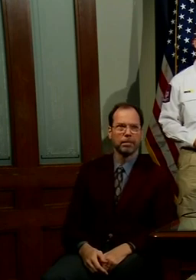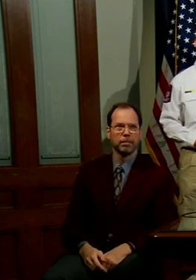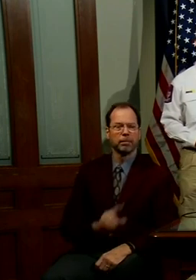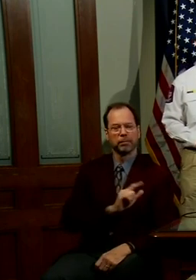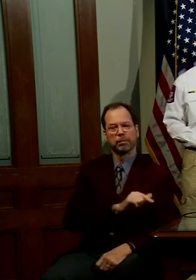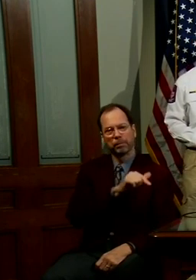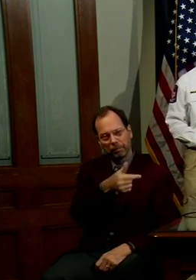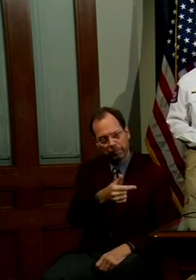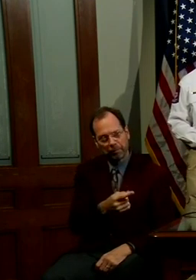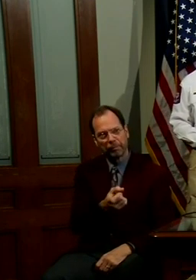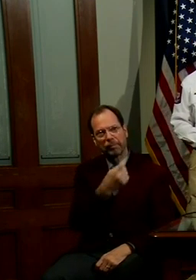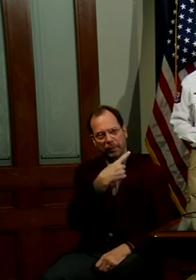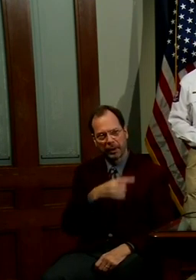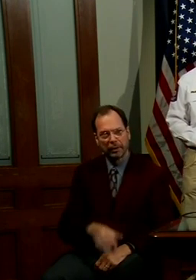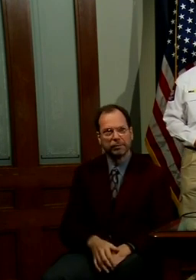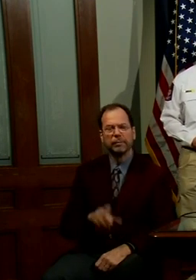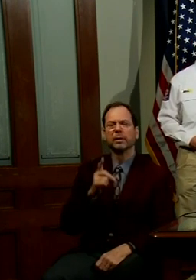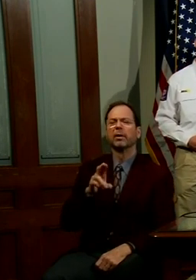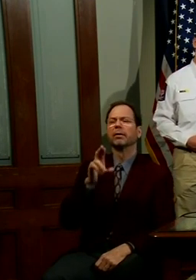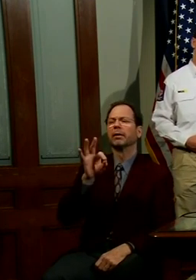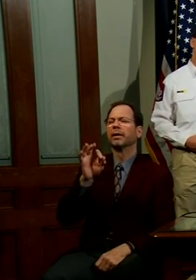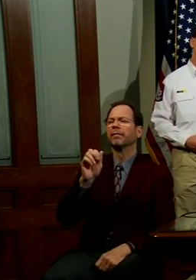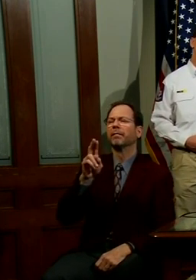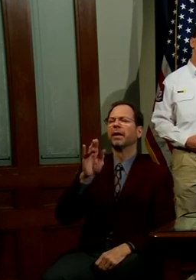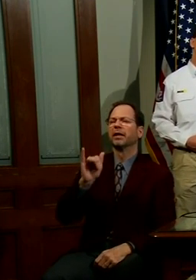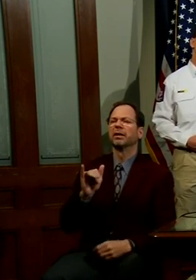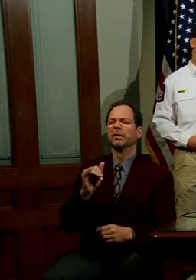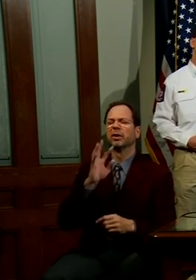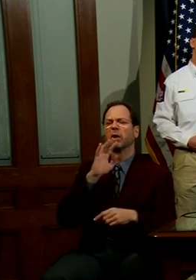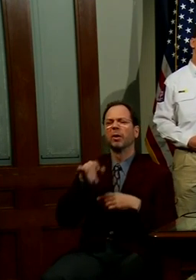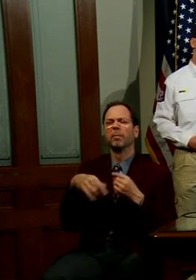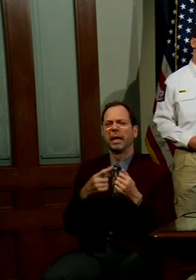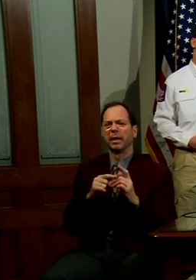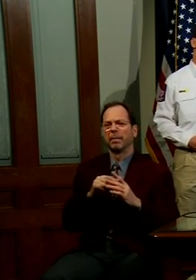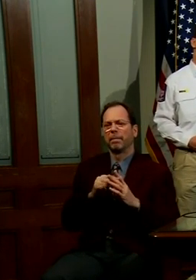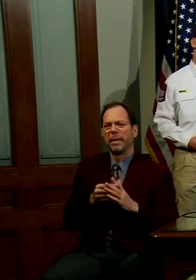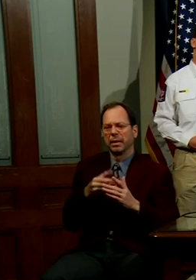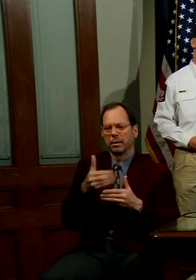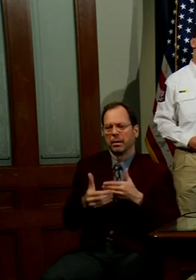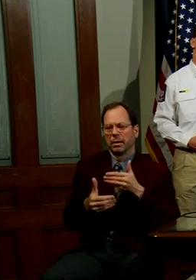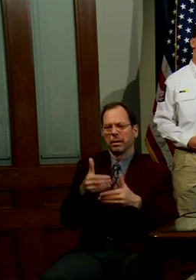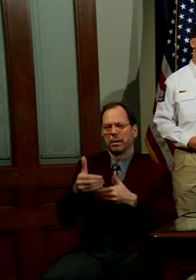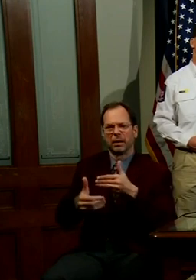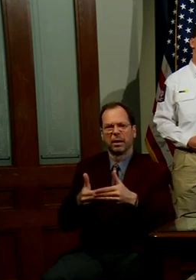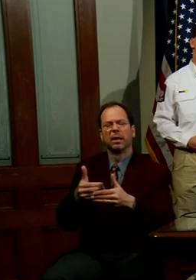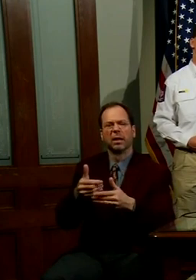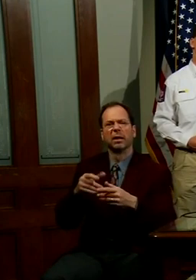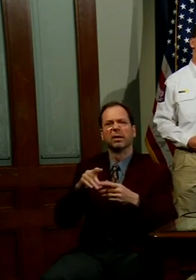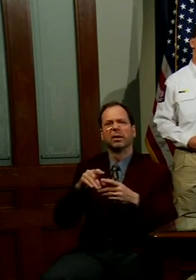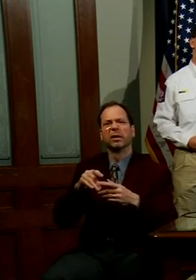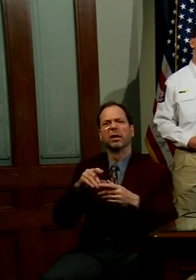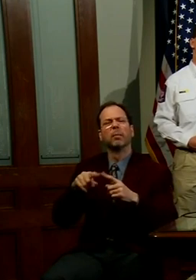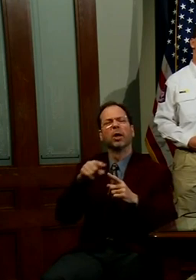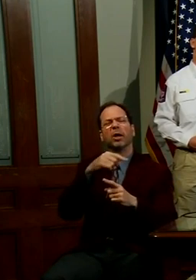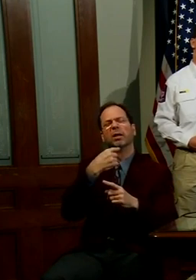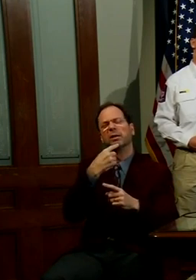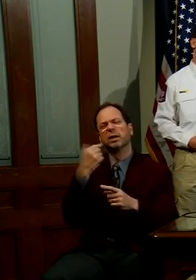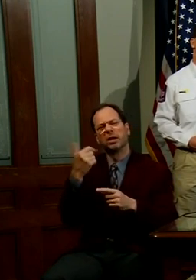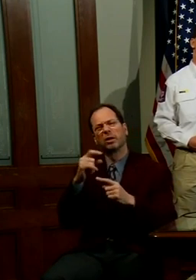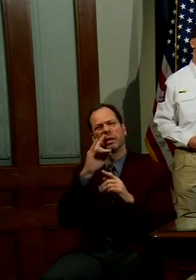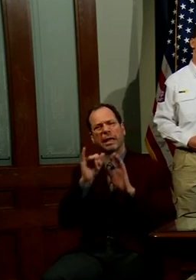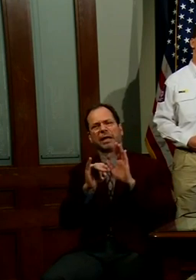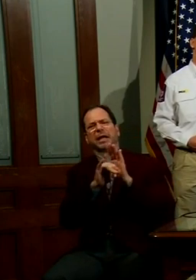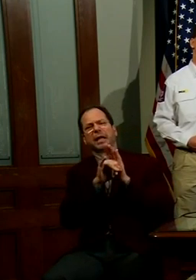To that, know, Dr. Fauci has talked about a staged re-entry, but he says you need to have the testing capacity to identify and then isolate